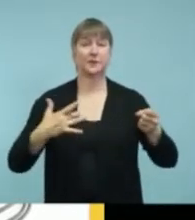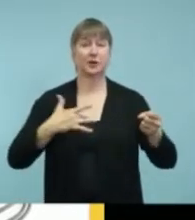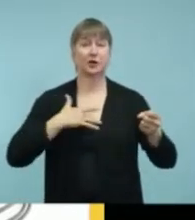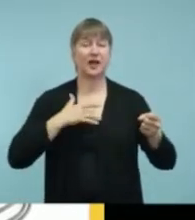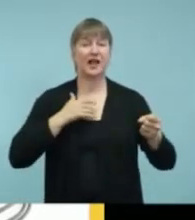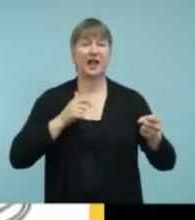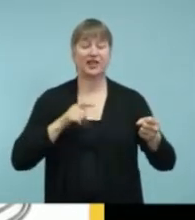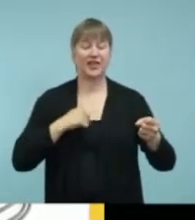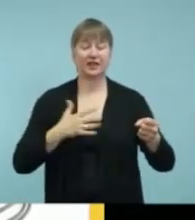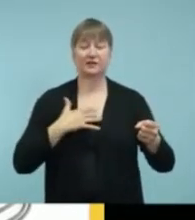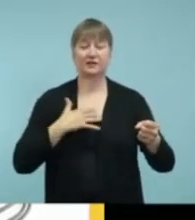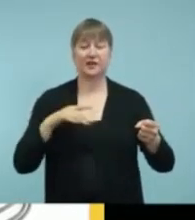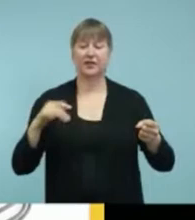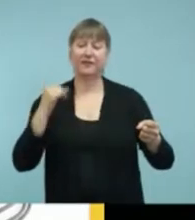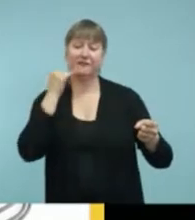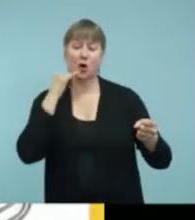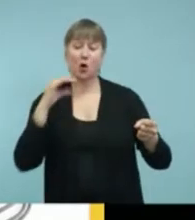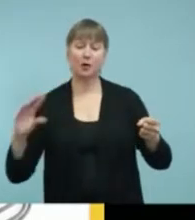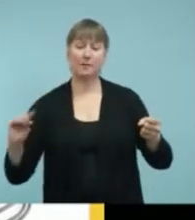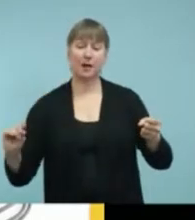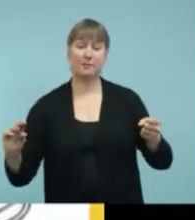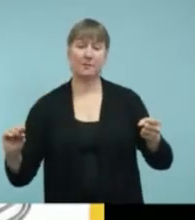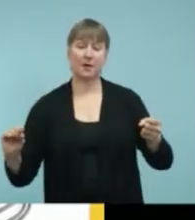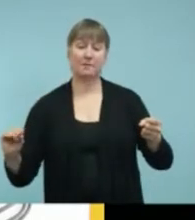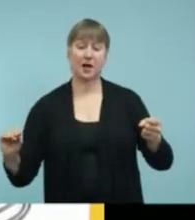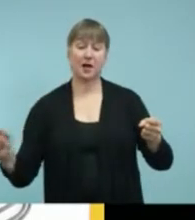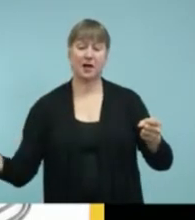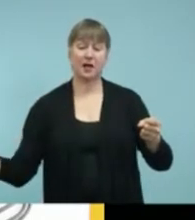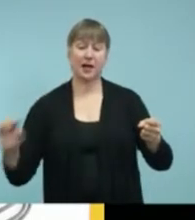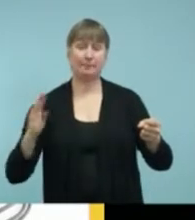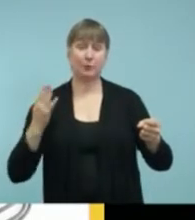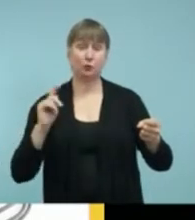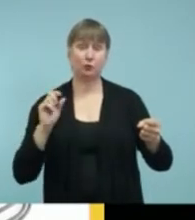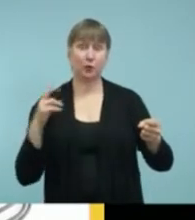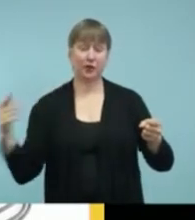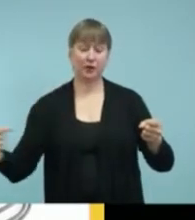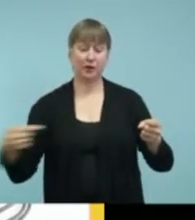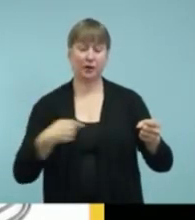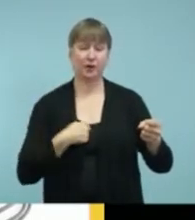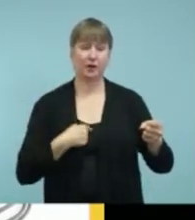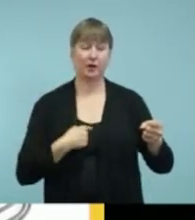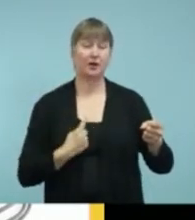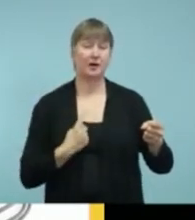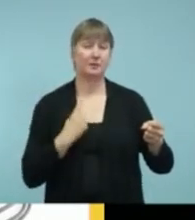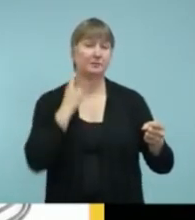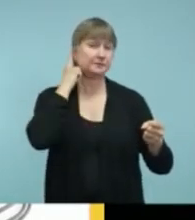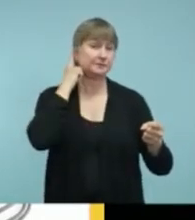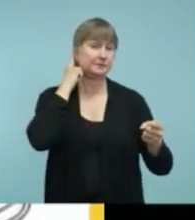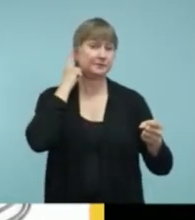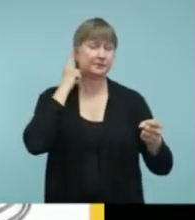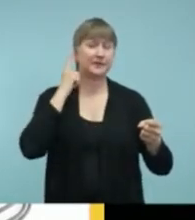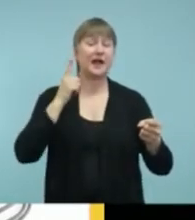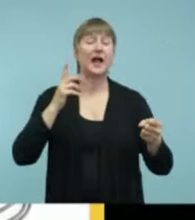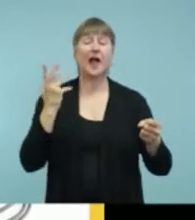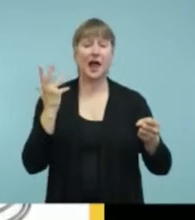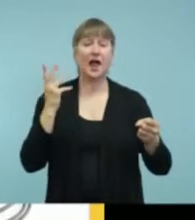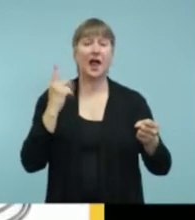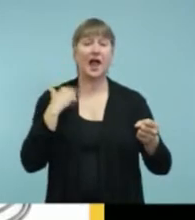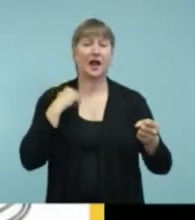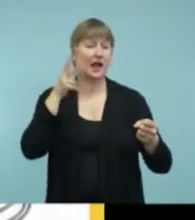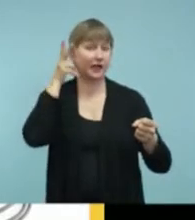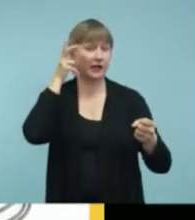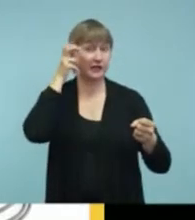directly into my cochlear implants. And when I talk, I talk right into this, this neck loop device as well.